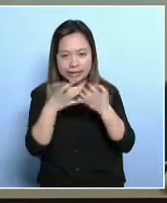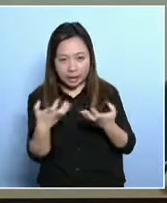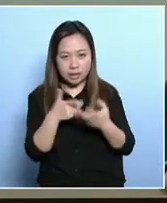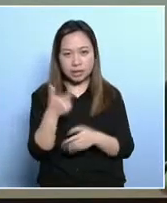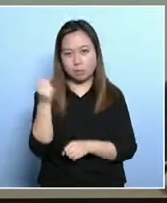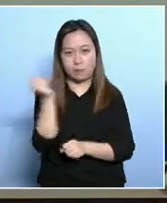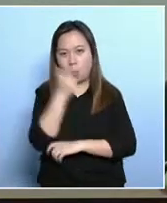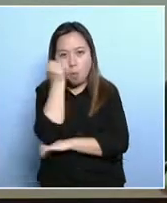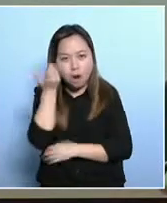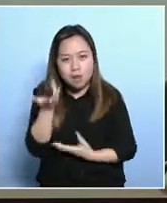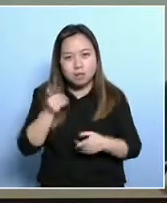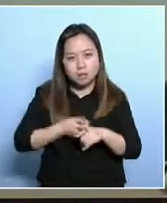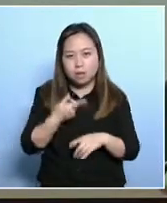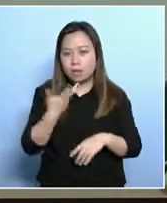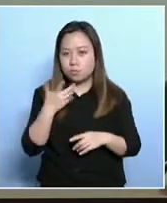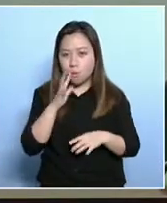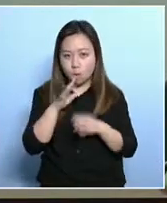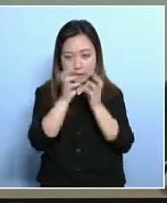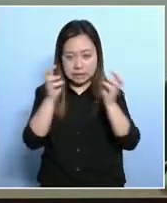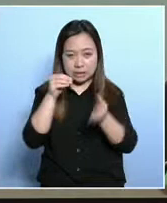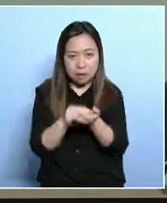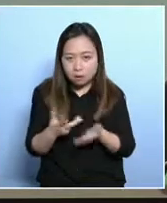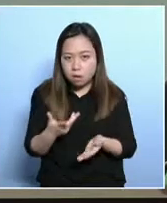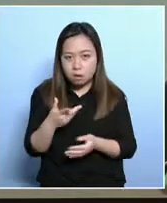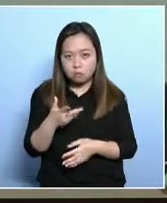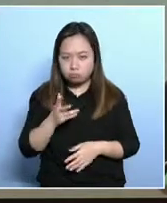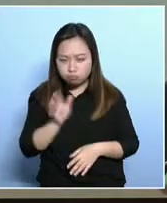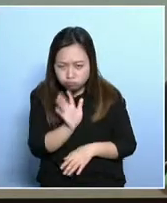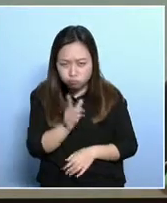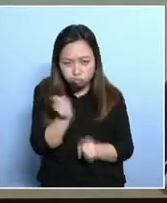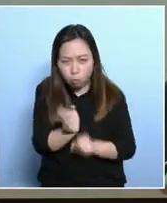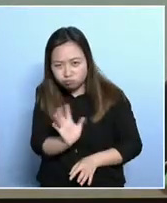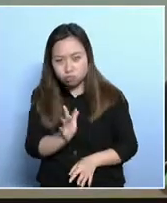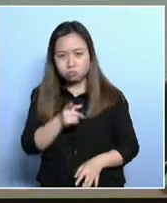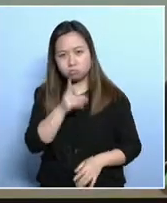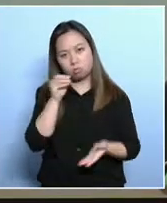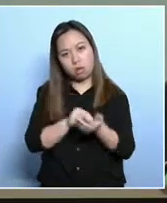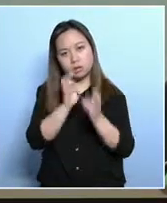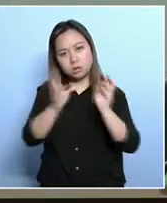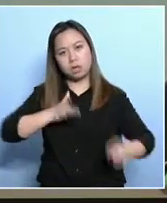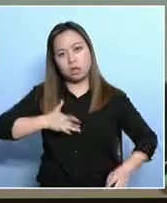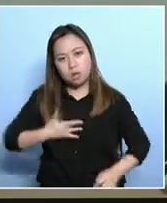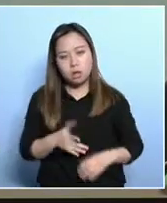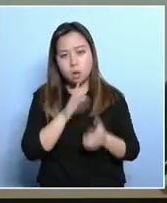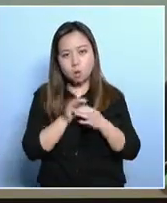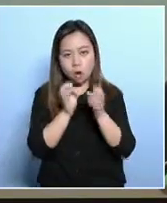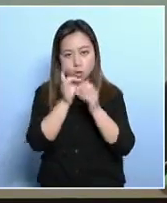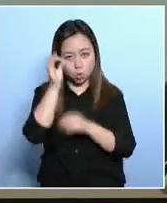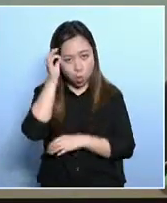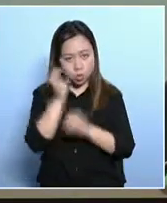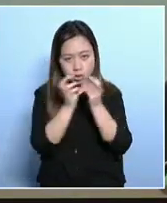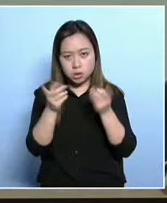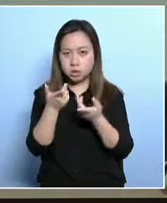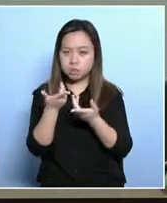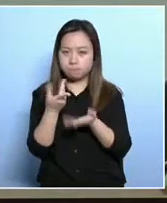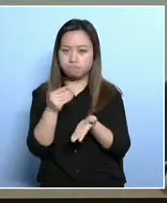we don't even have an objective to alleviate poverty, much less eradicate poverty. And we don't have